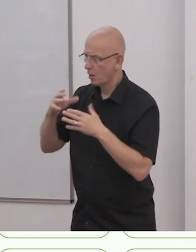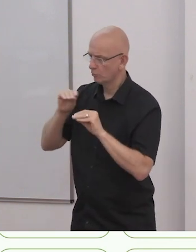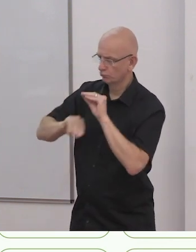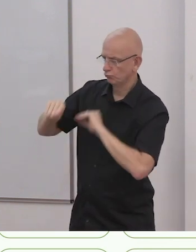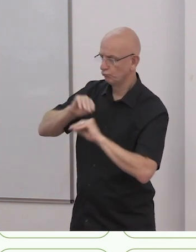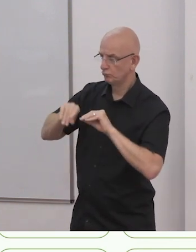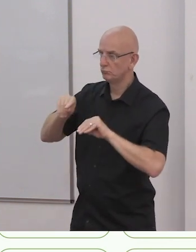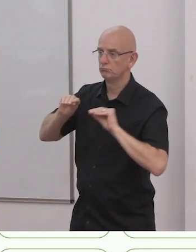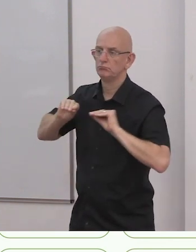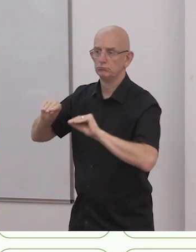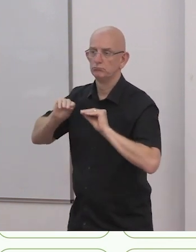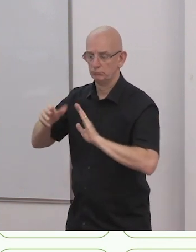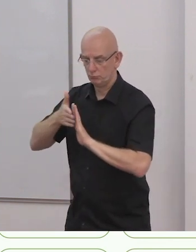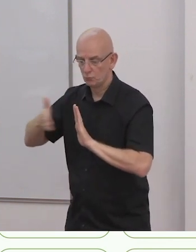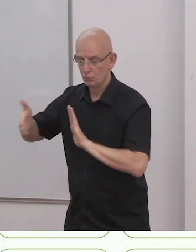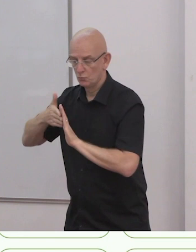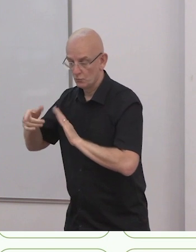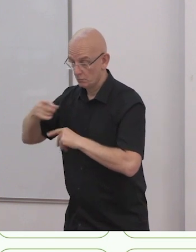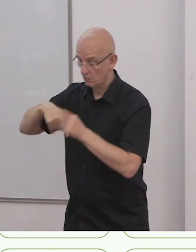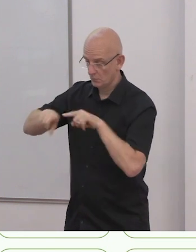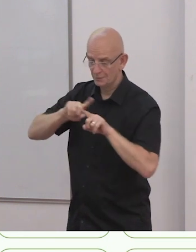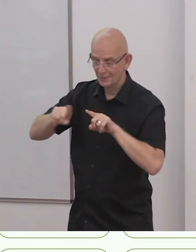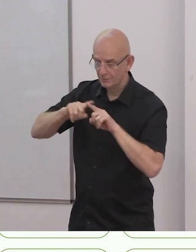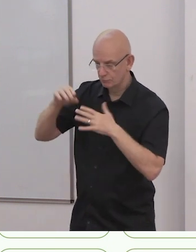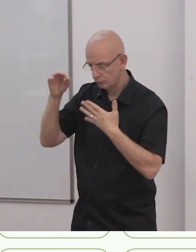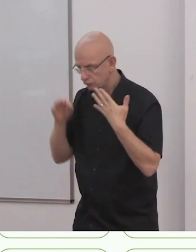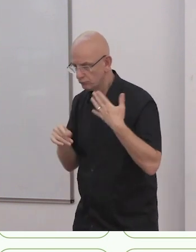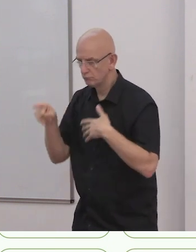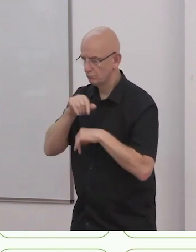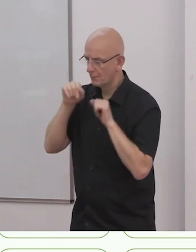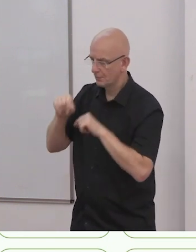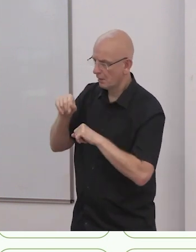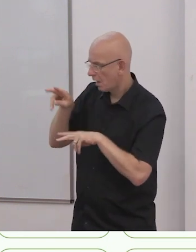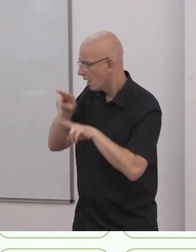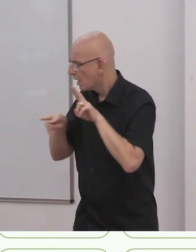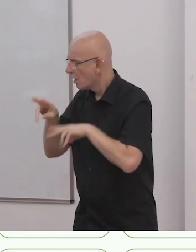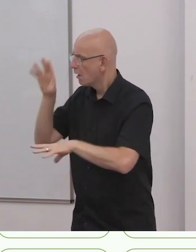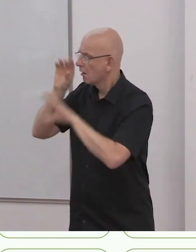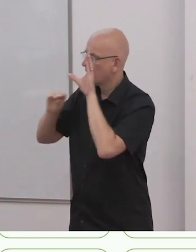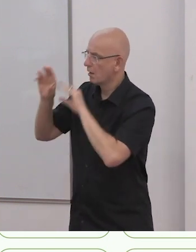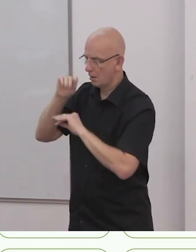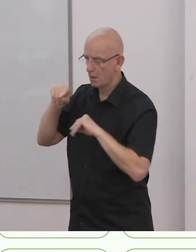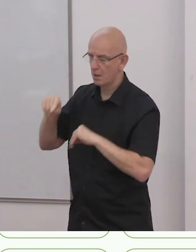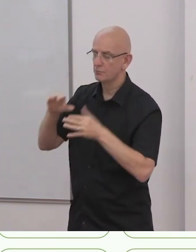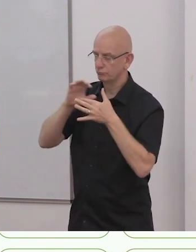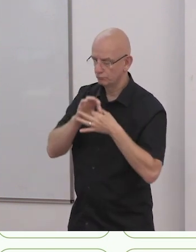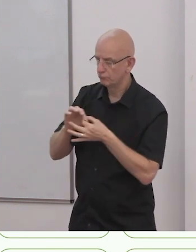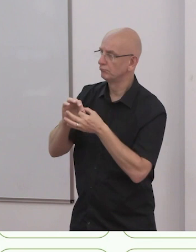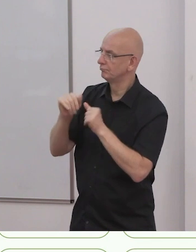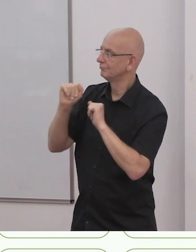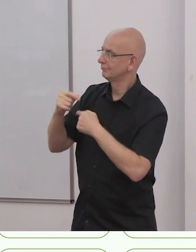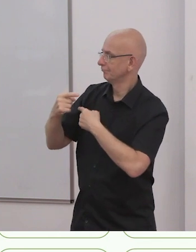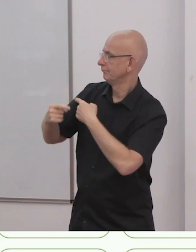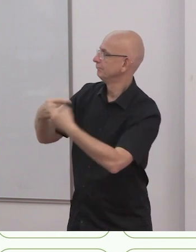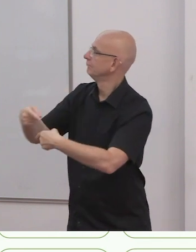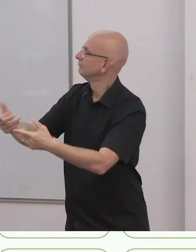creates such as country case studies, recordings of key discussions,